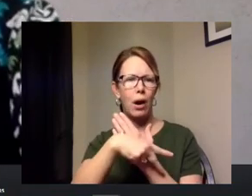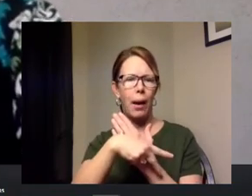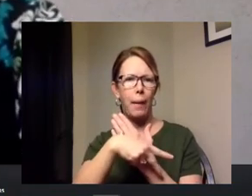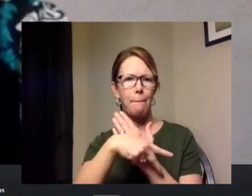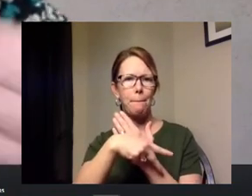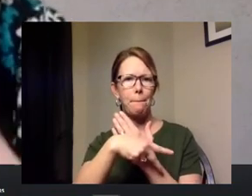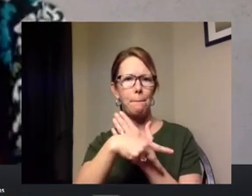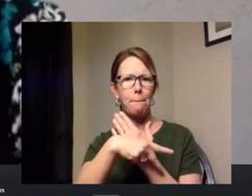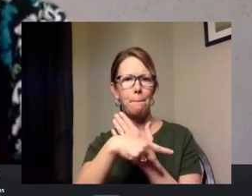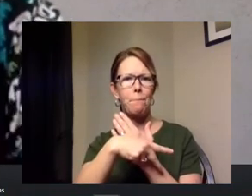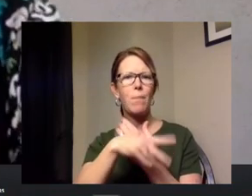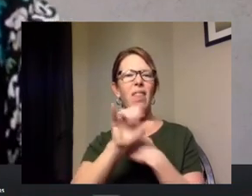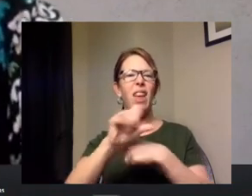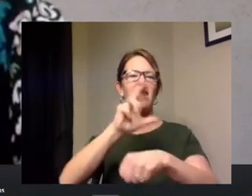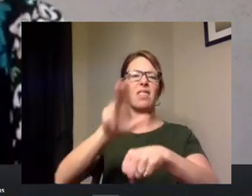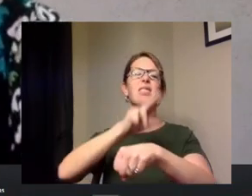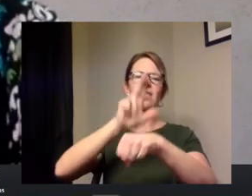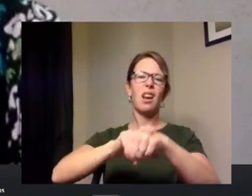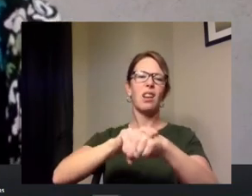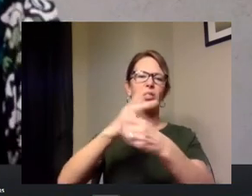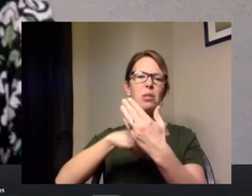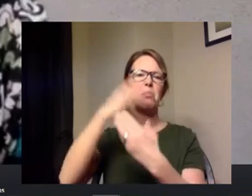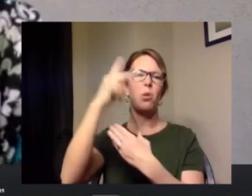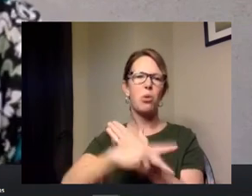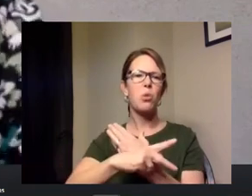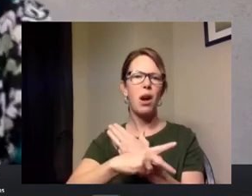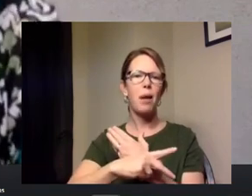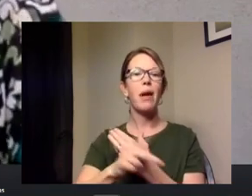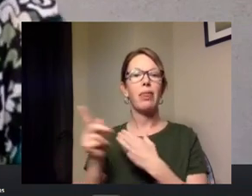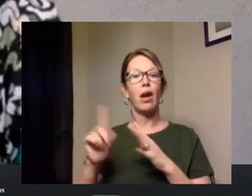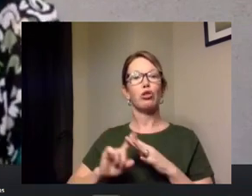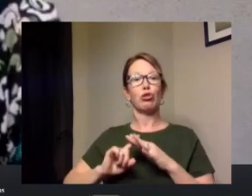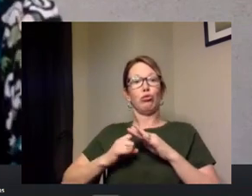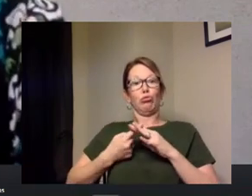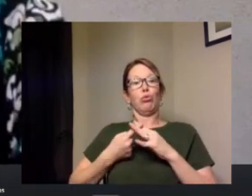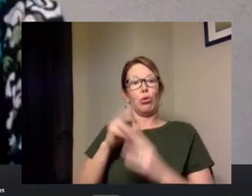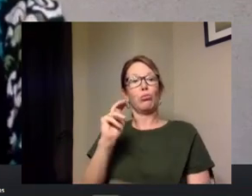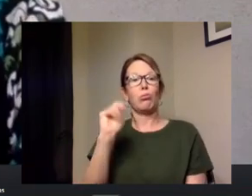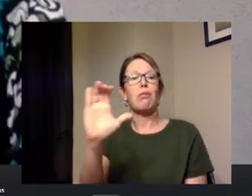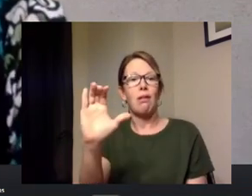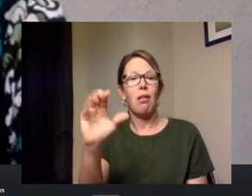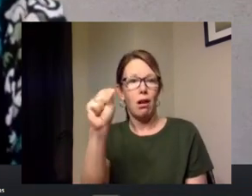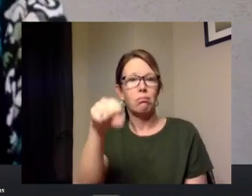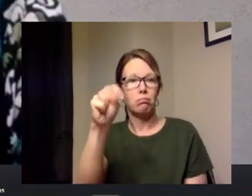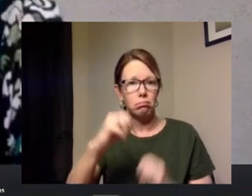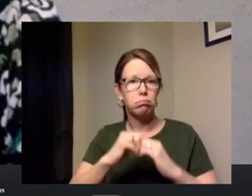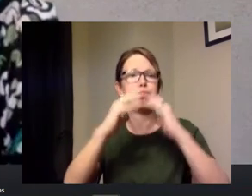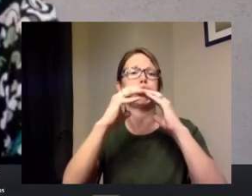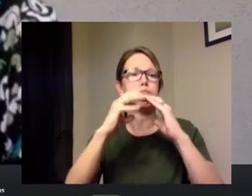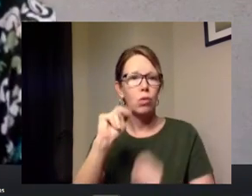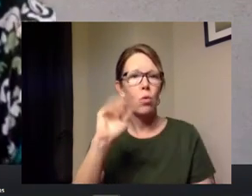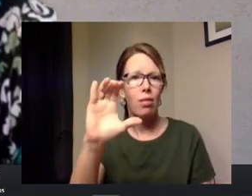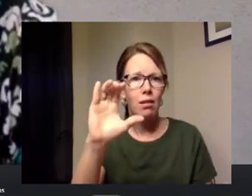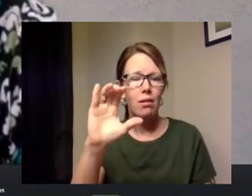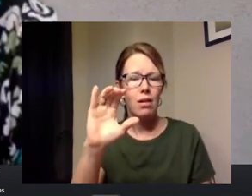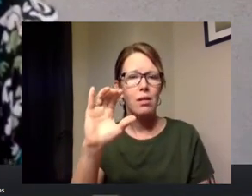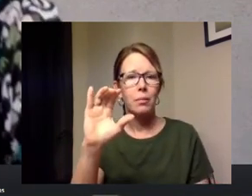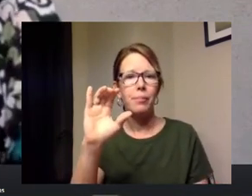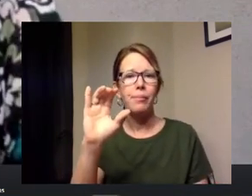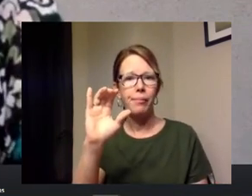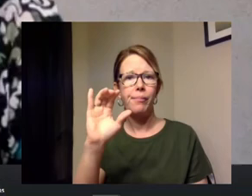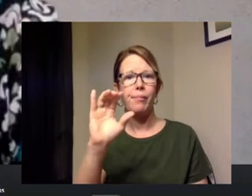um national program that was started and based out of north carolina and um